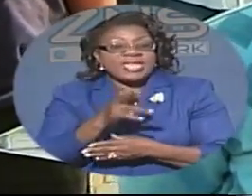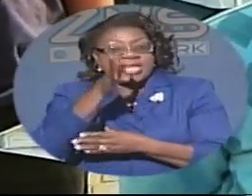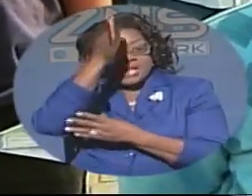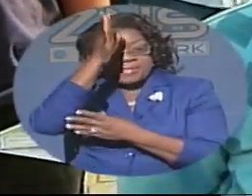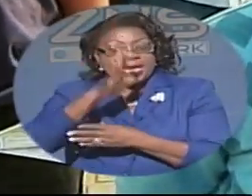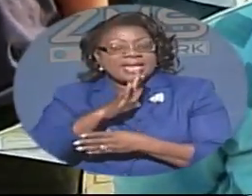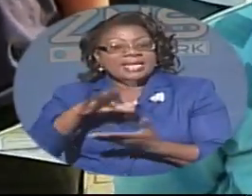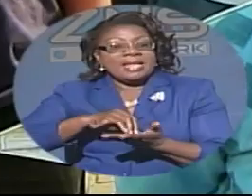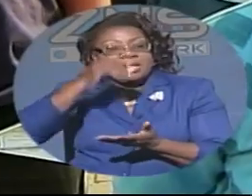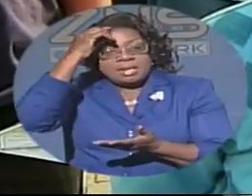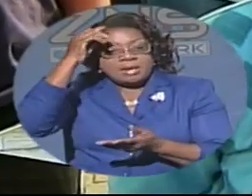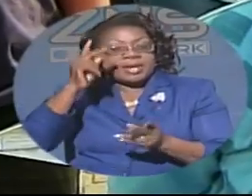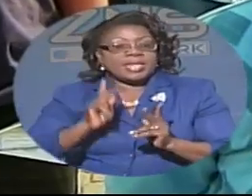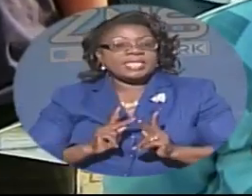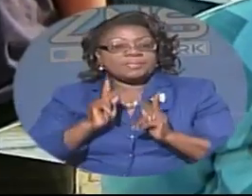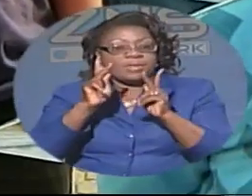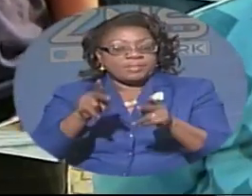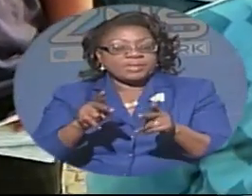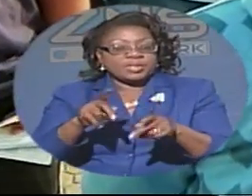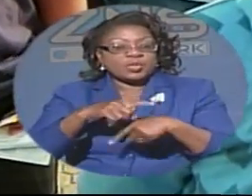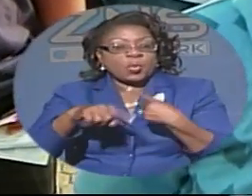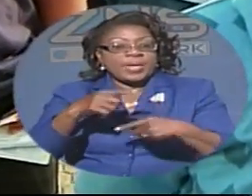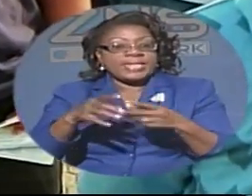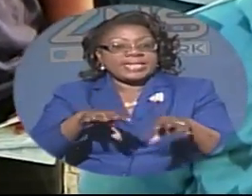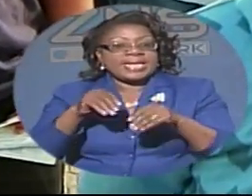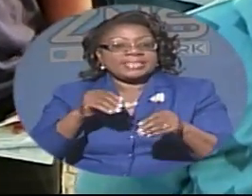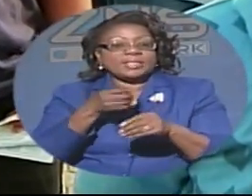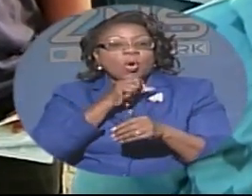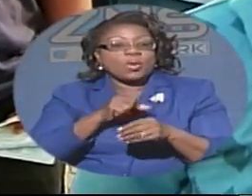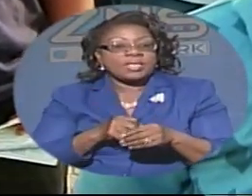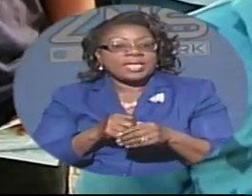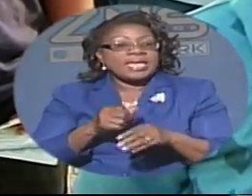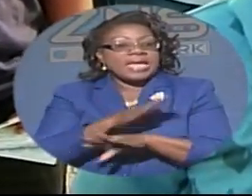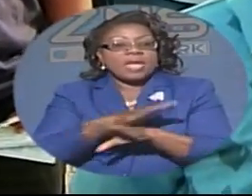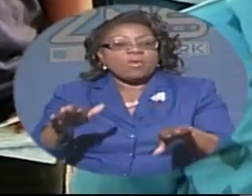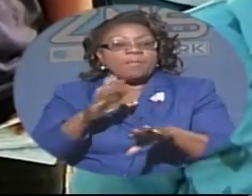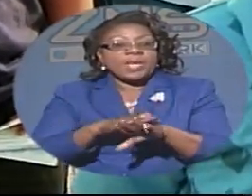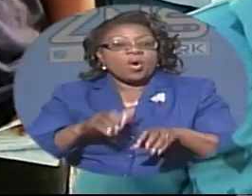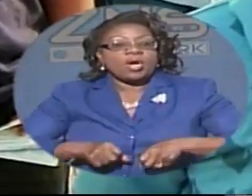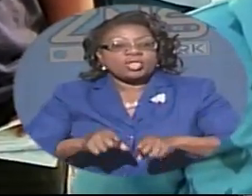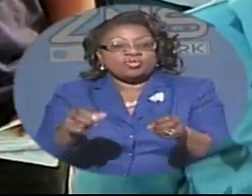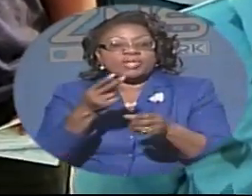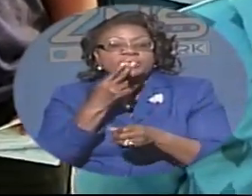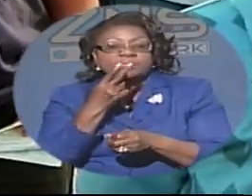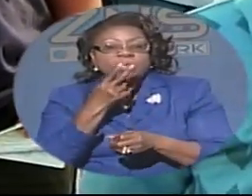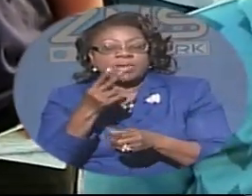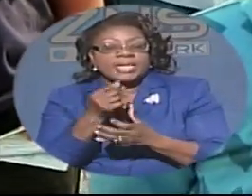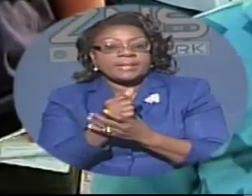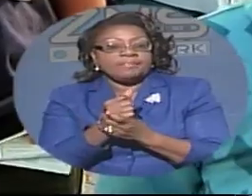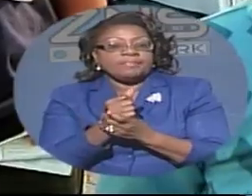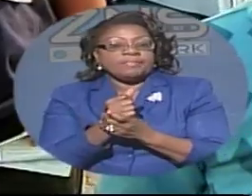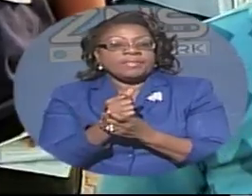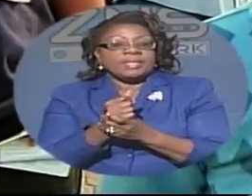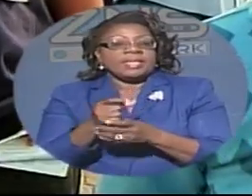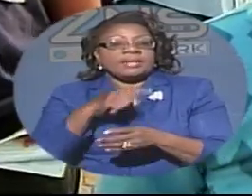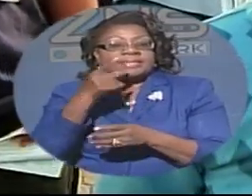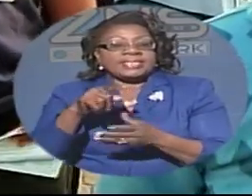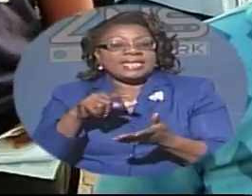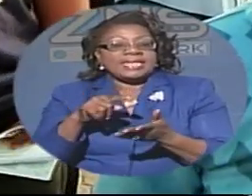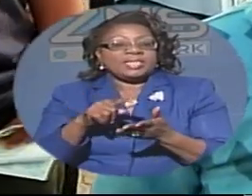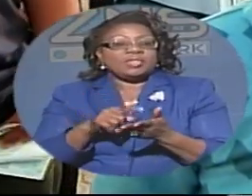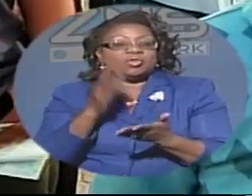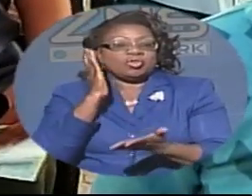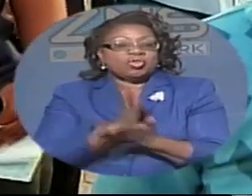learn my purpose so when i get older i don't don't be on the street smoking and that and so i just sent to